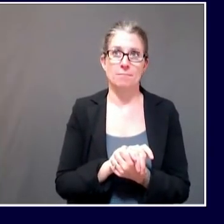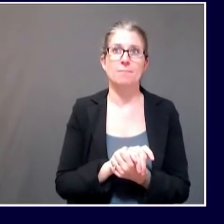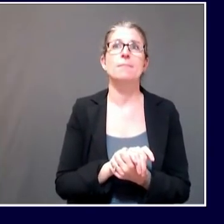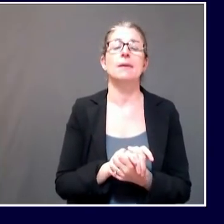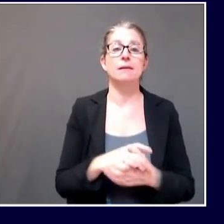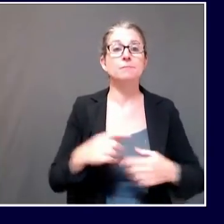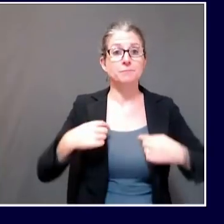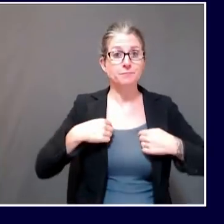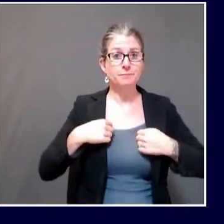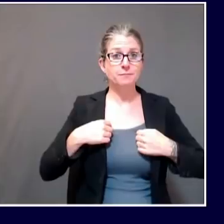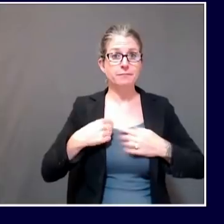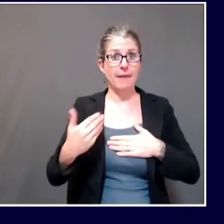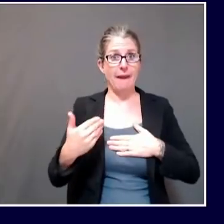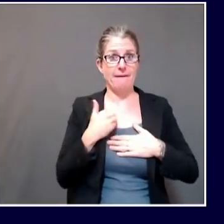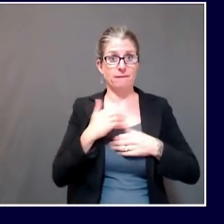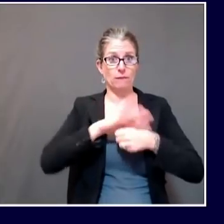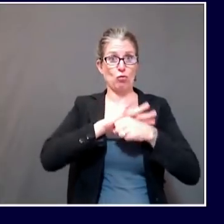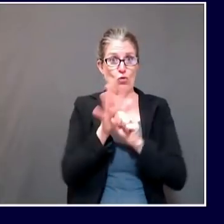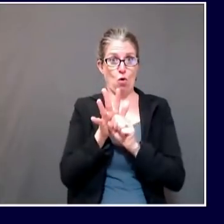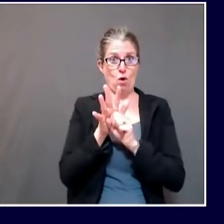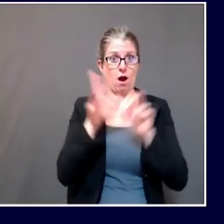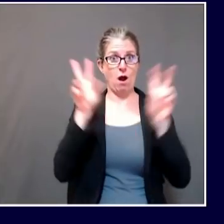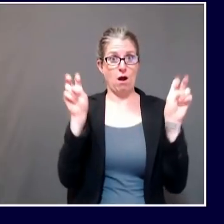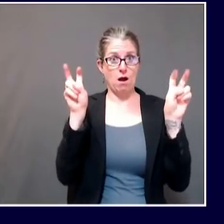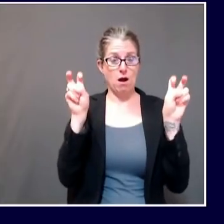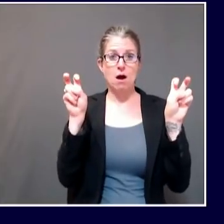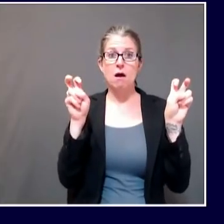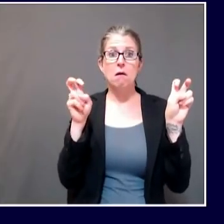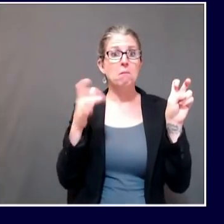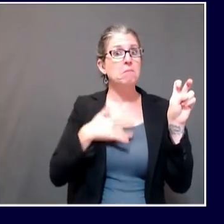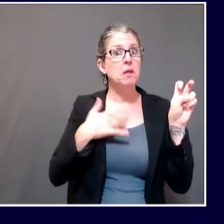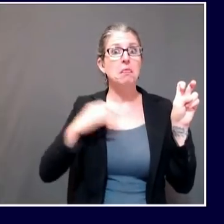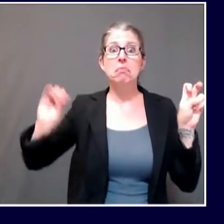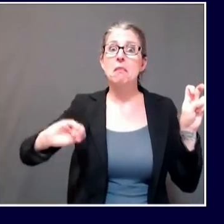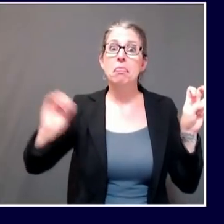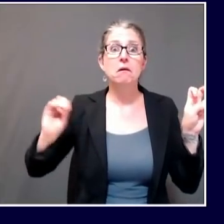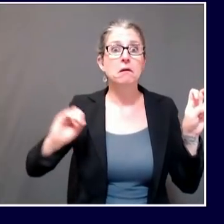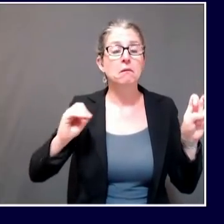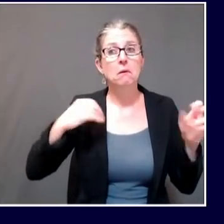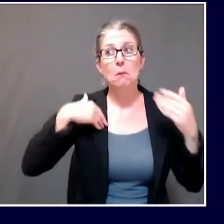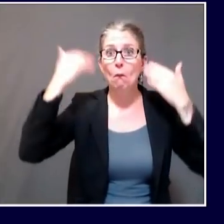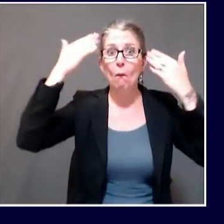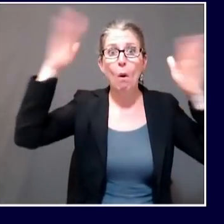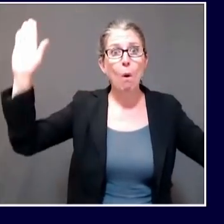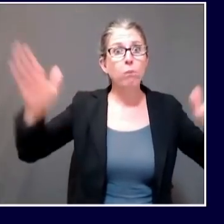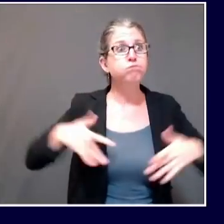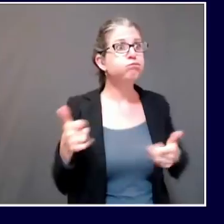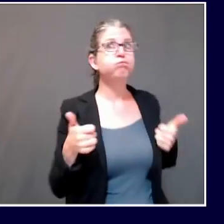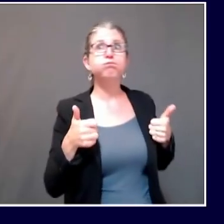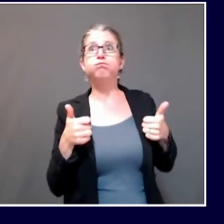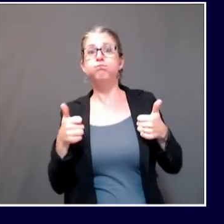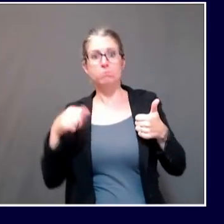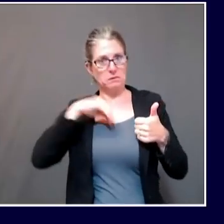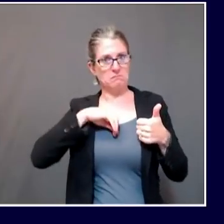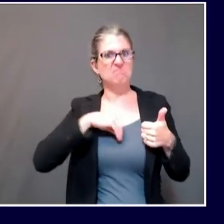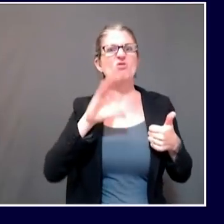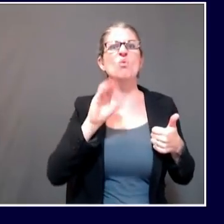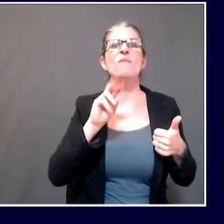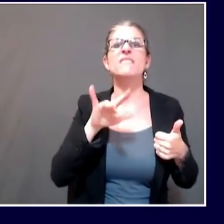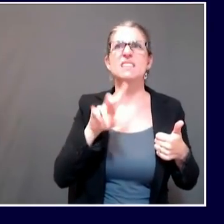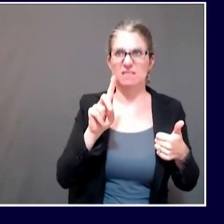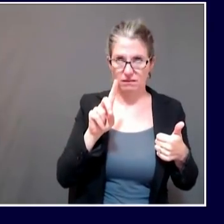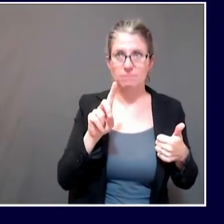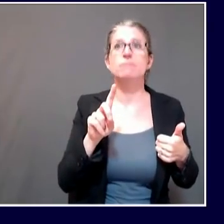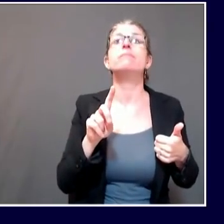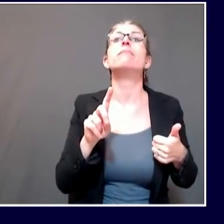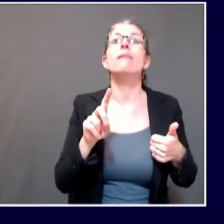surveillance testing of populations and wastewater testing can help identify and control outbreaks and organizations like